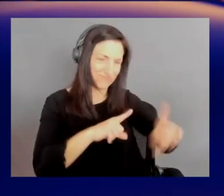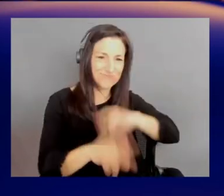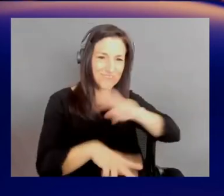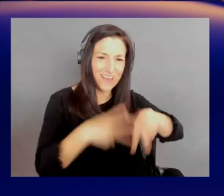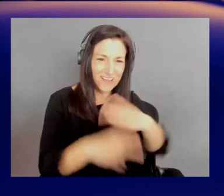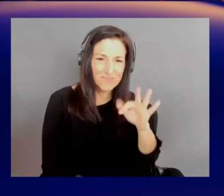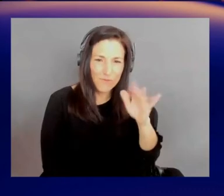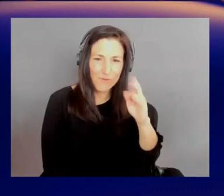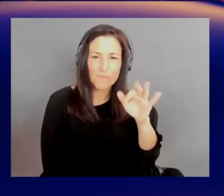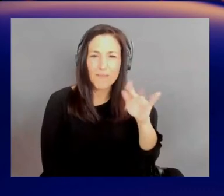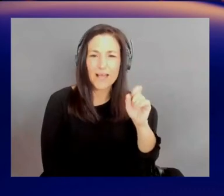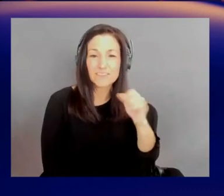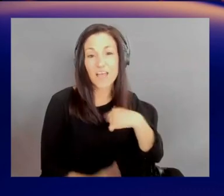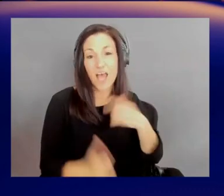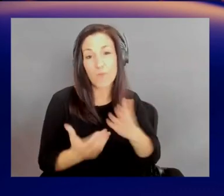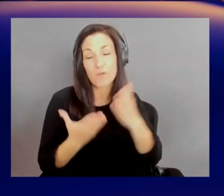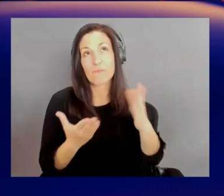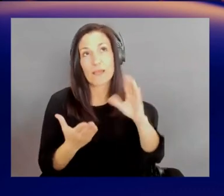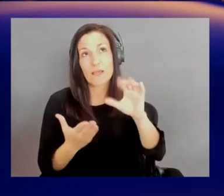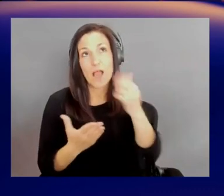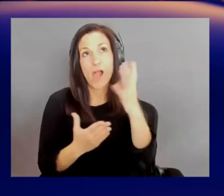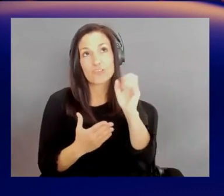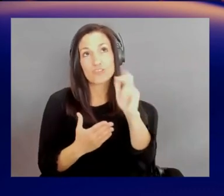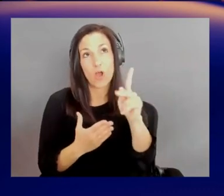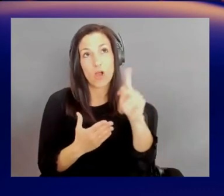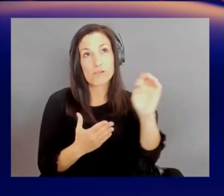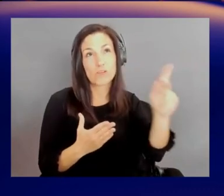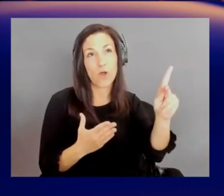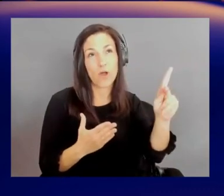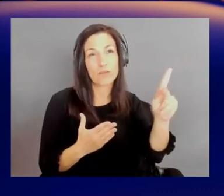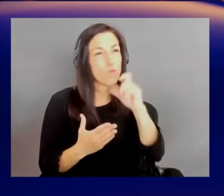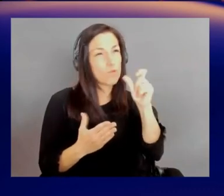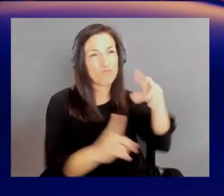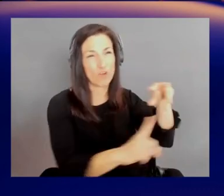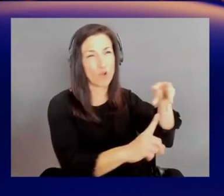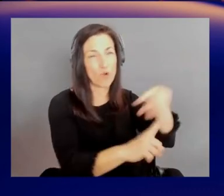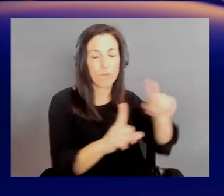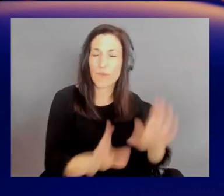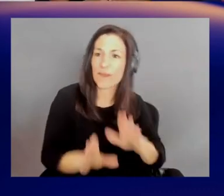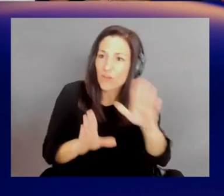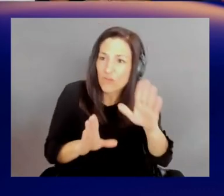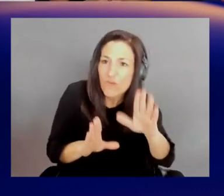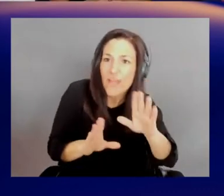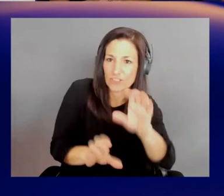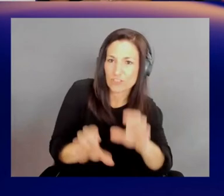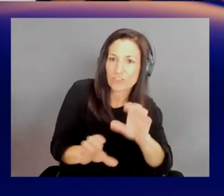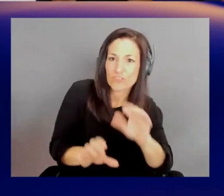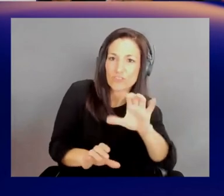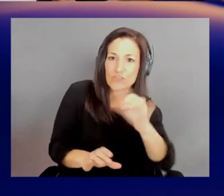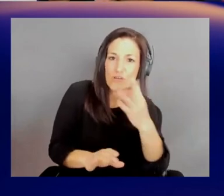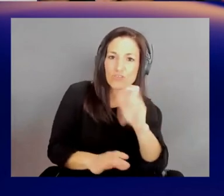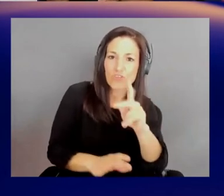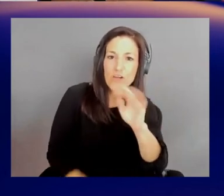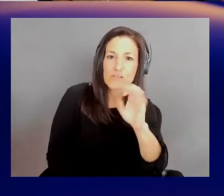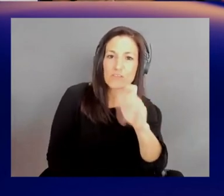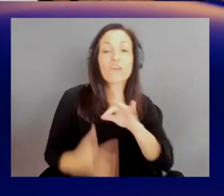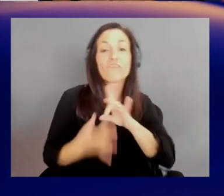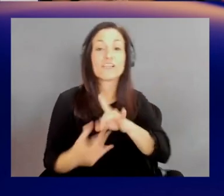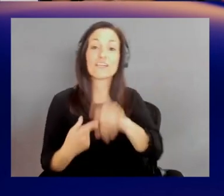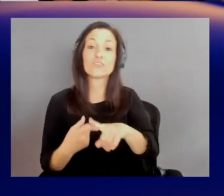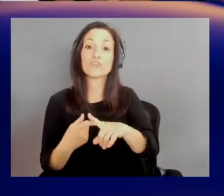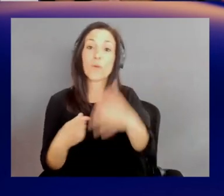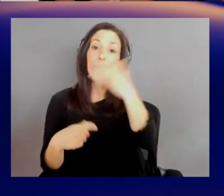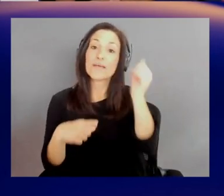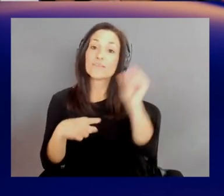well, it was a chalk talk, so it won't be recorded. But we had a great chalk talk on kind of best practices on using data, learning things